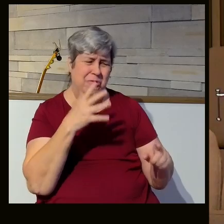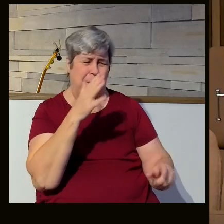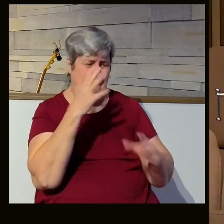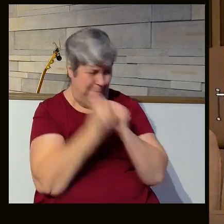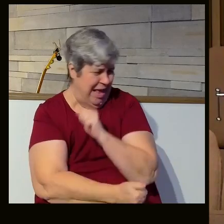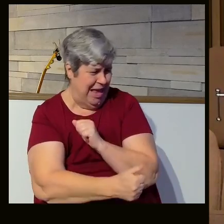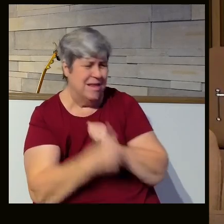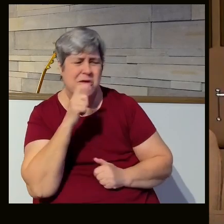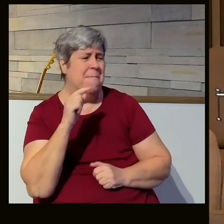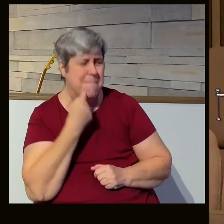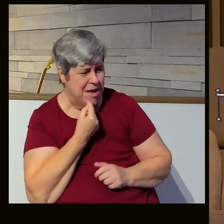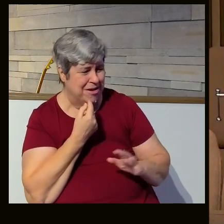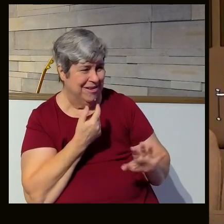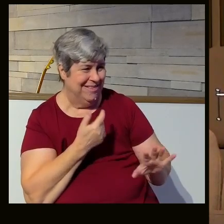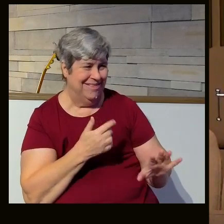be so mean. Don't be so bitter.